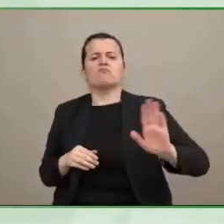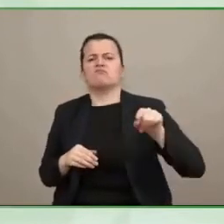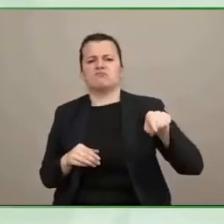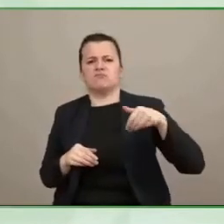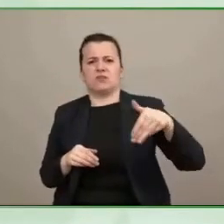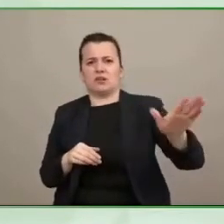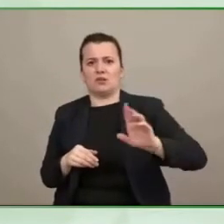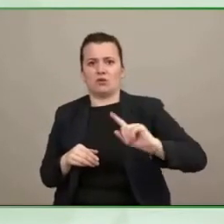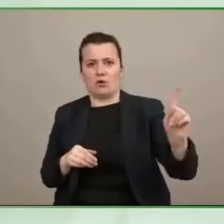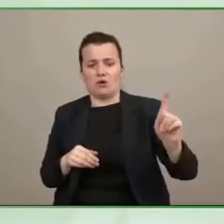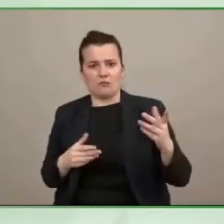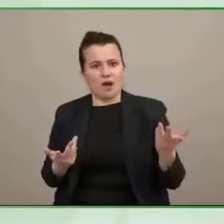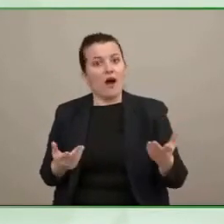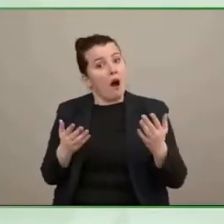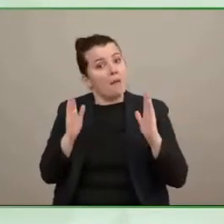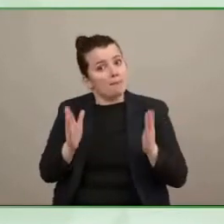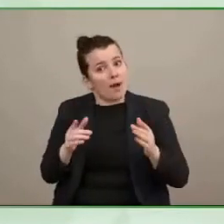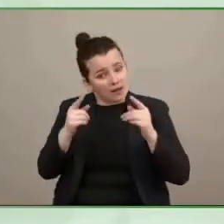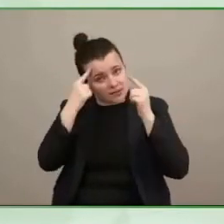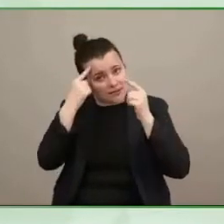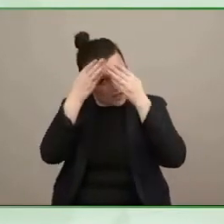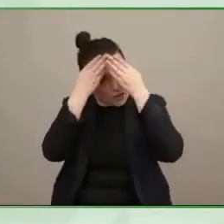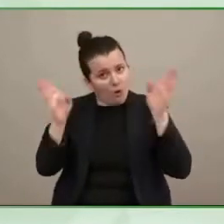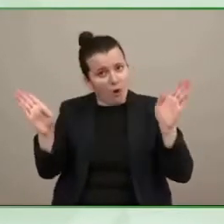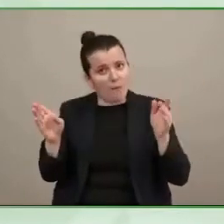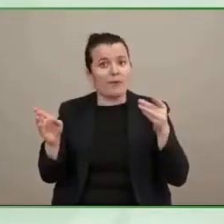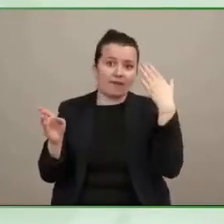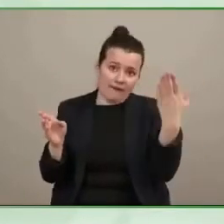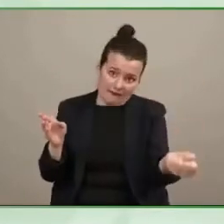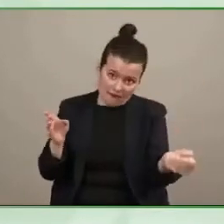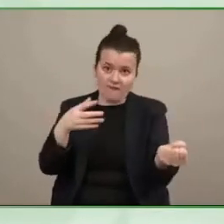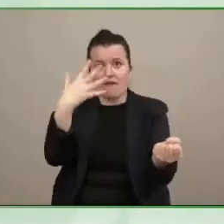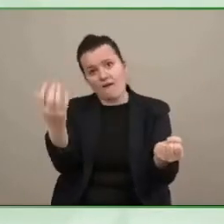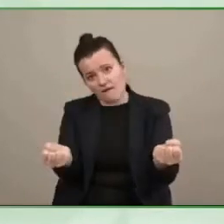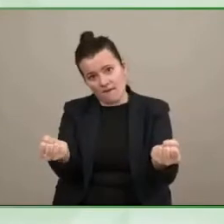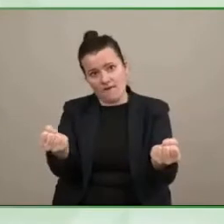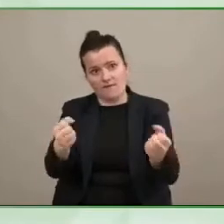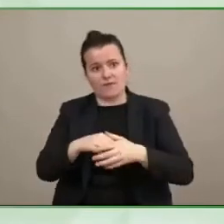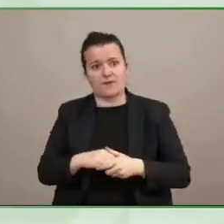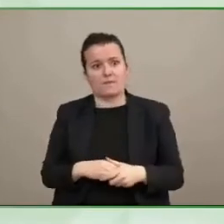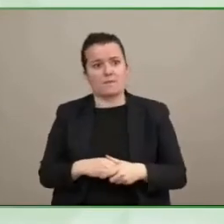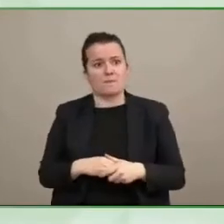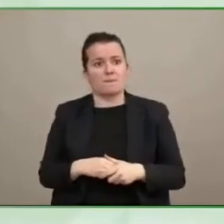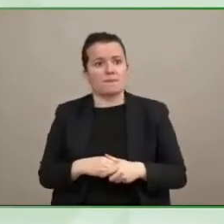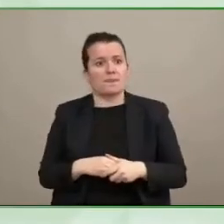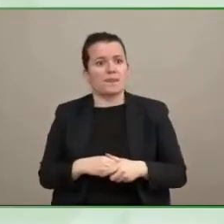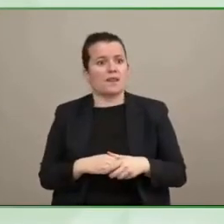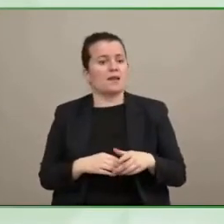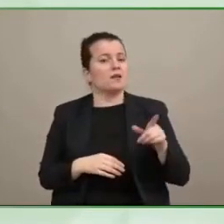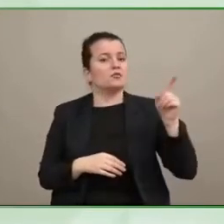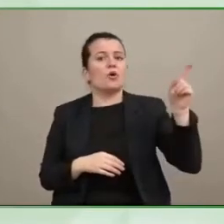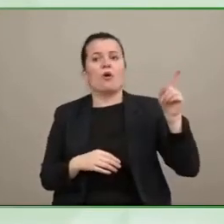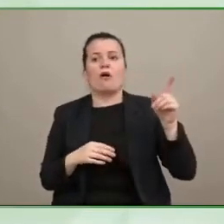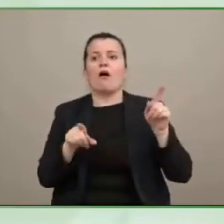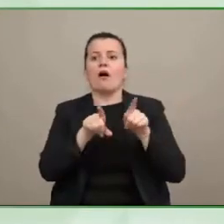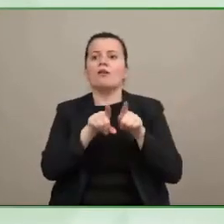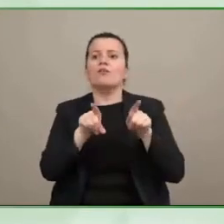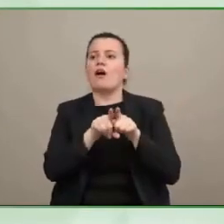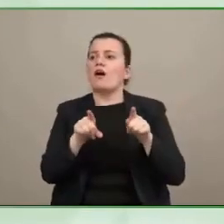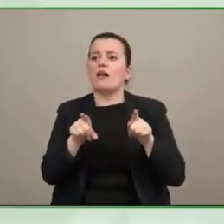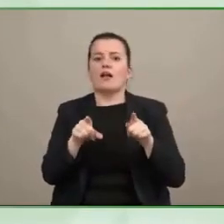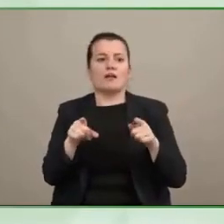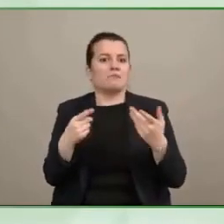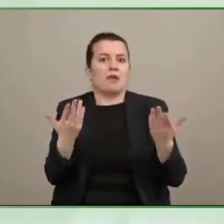the americans with disabilities act doesn't have a buy one get one disability free if people with visual impairments